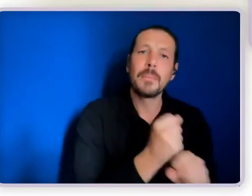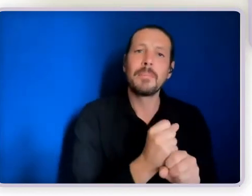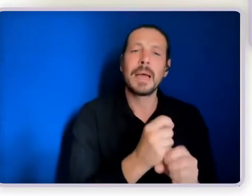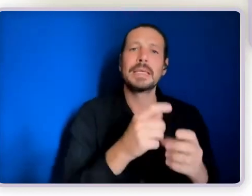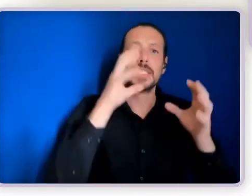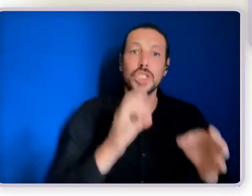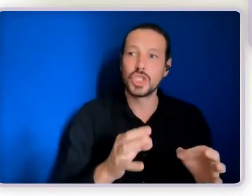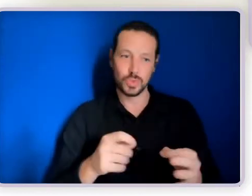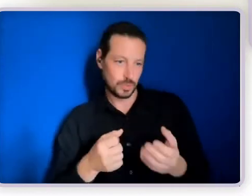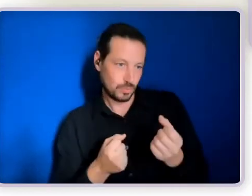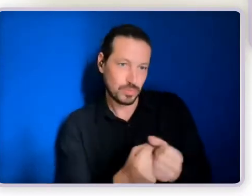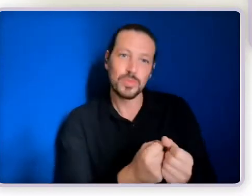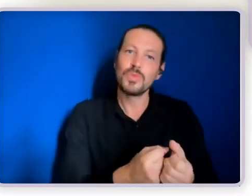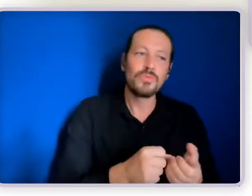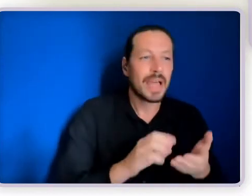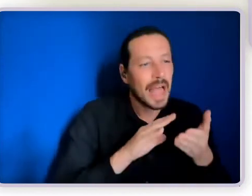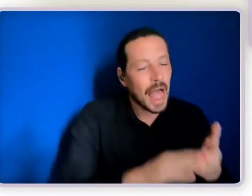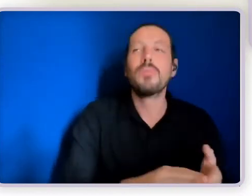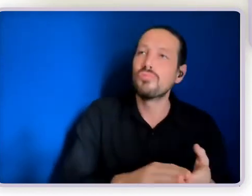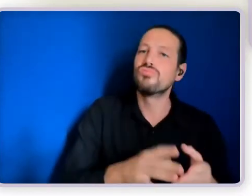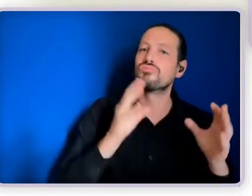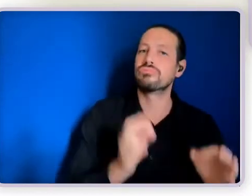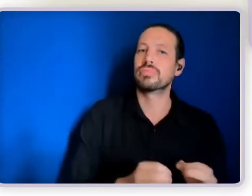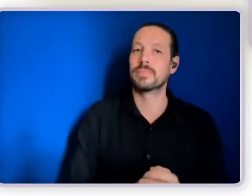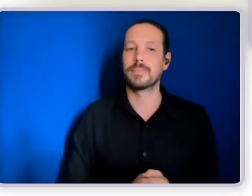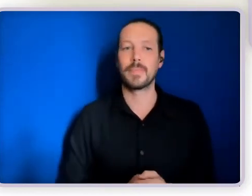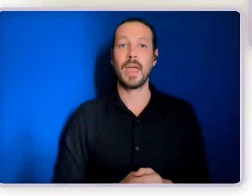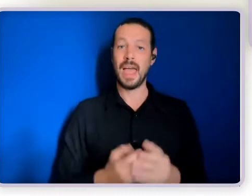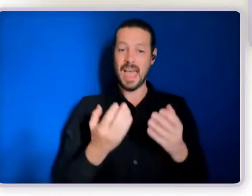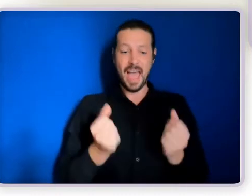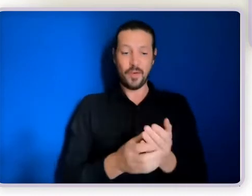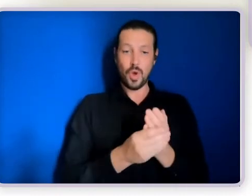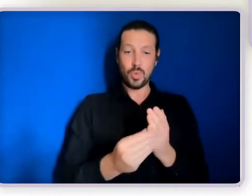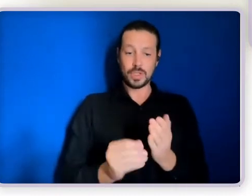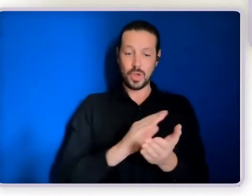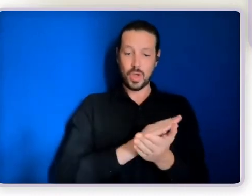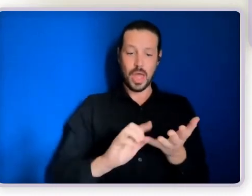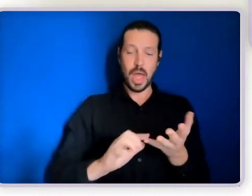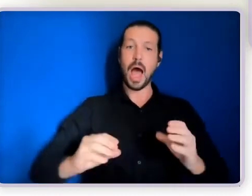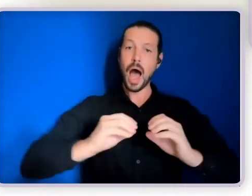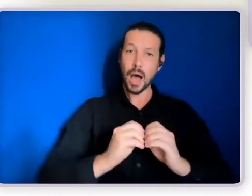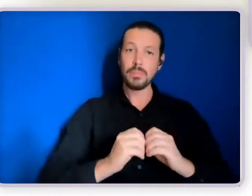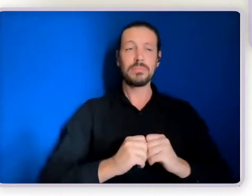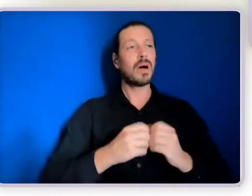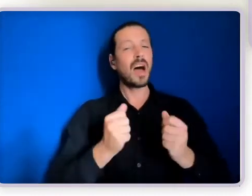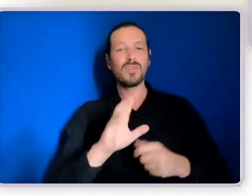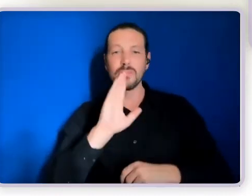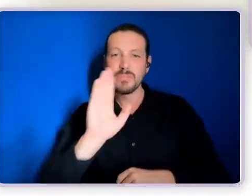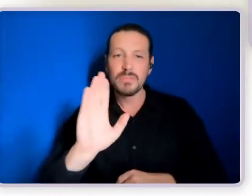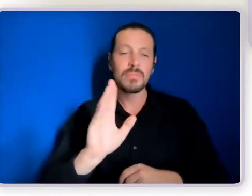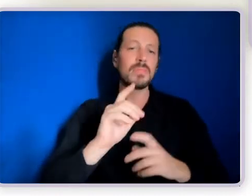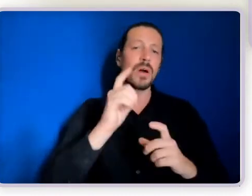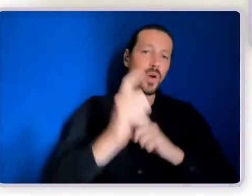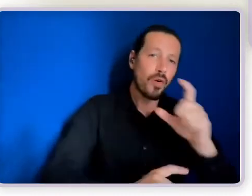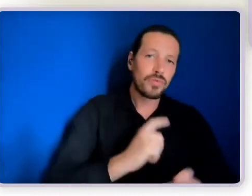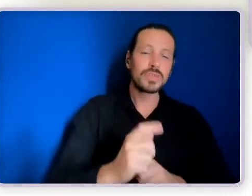We offer a resource hub. So we have a lot of events, workshops, conferences, we do presentations like this. We, too, have been doing a lot